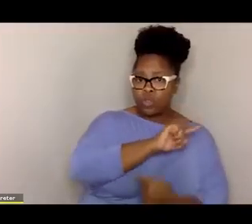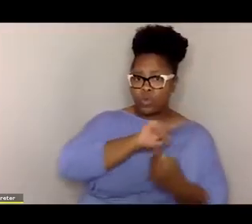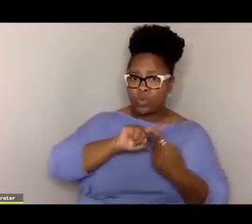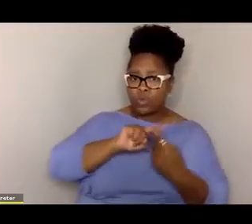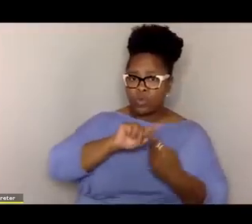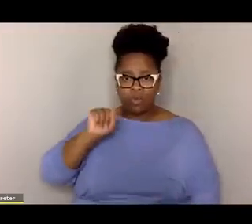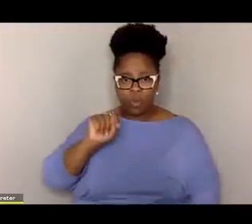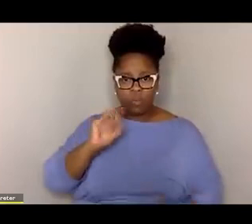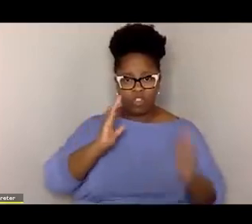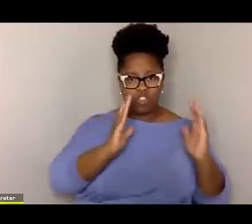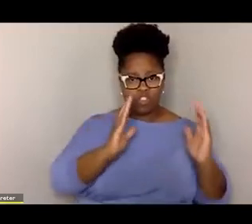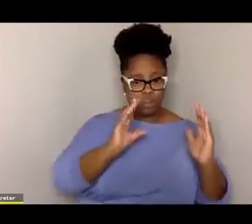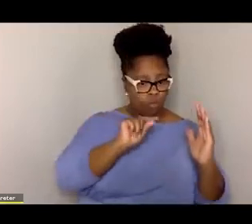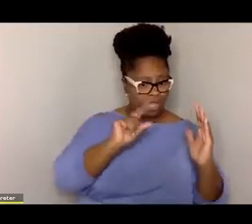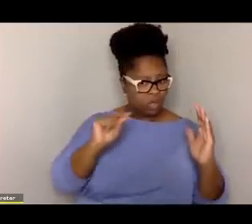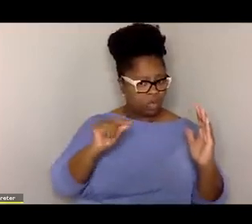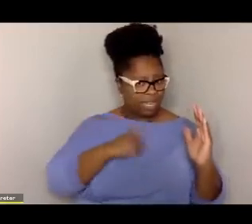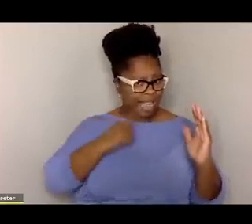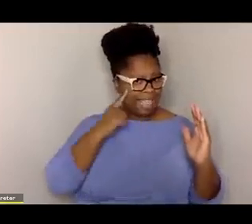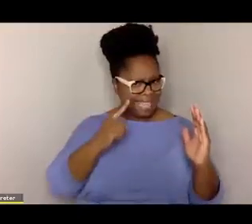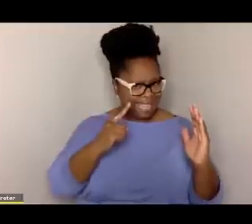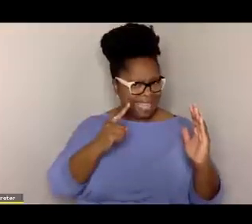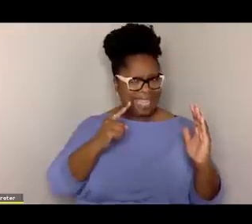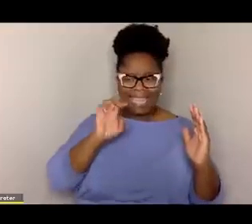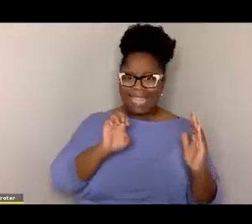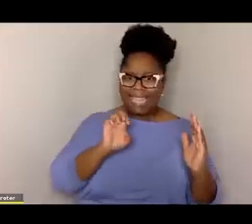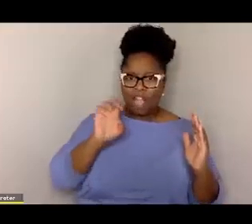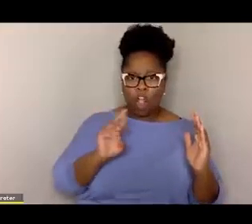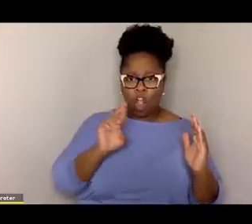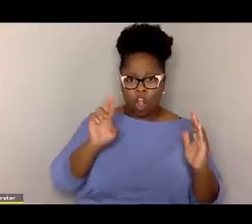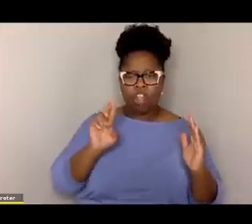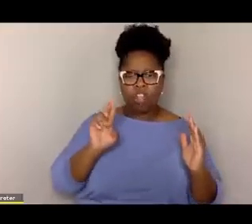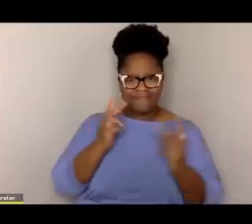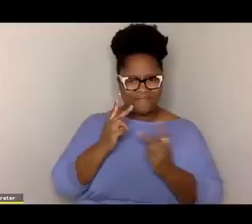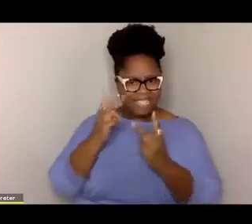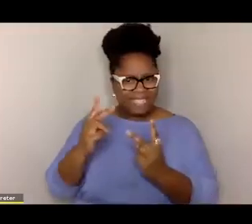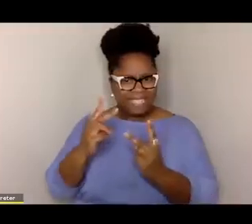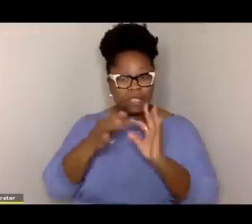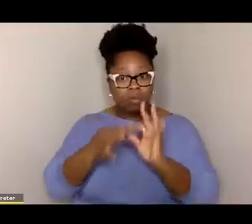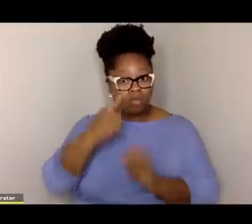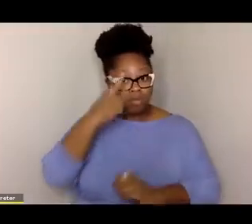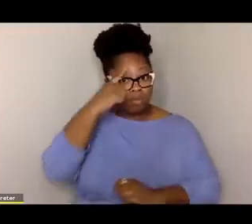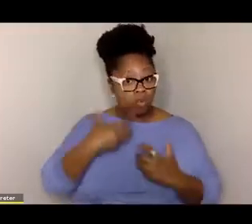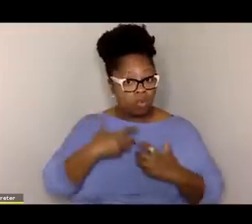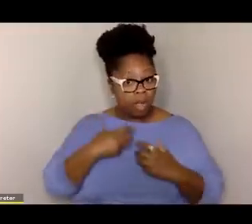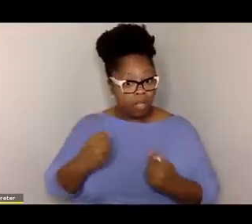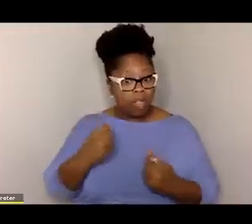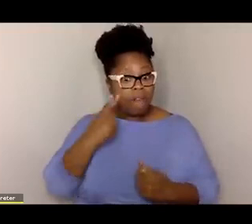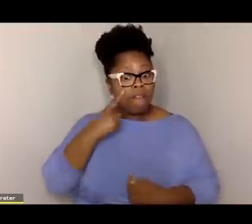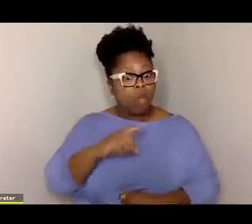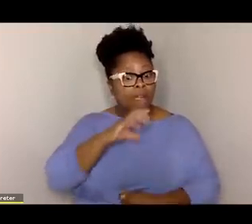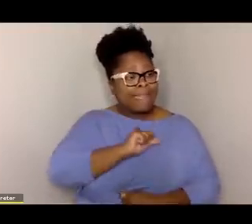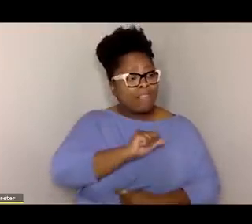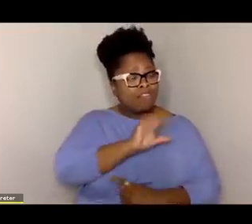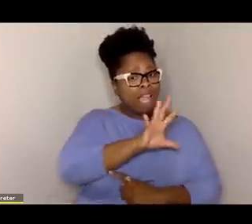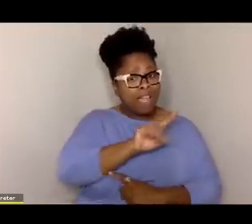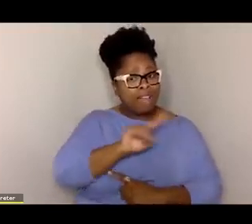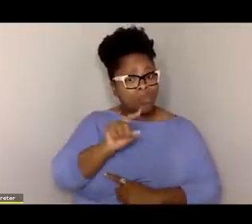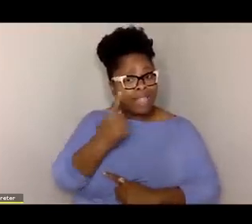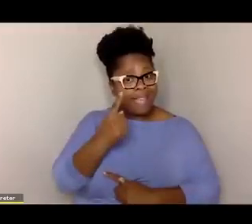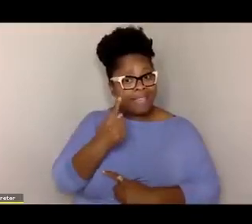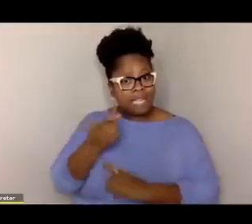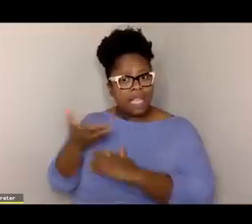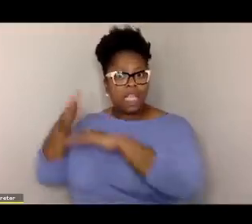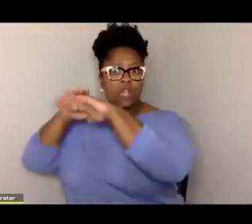March to October 2020, I think the proportion of ER visits related to mental health increased